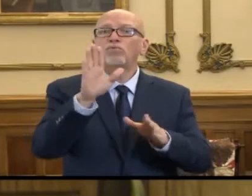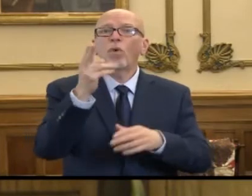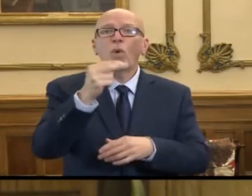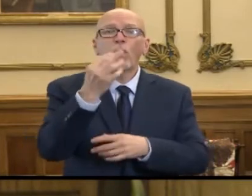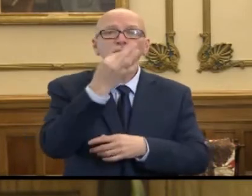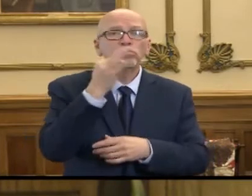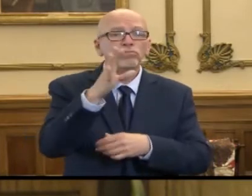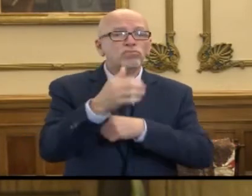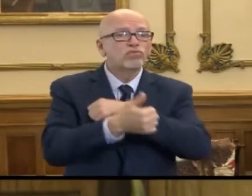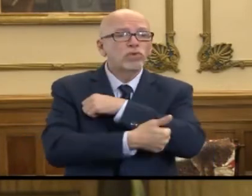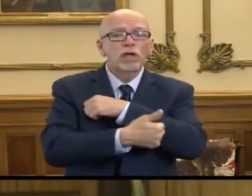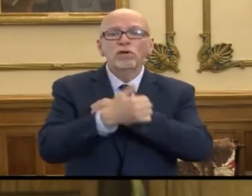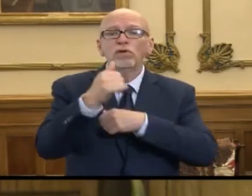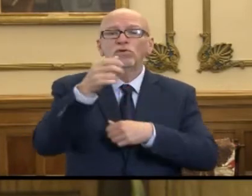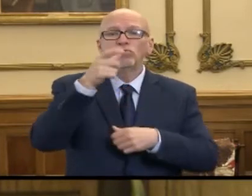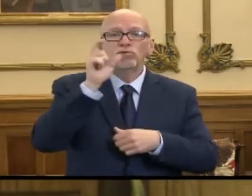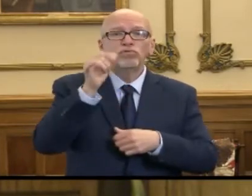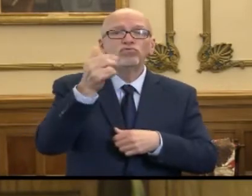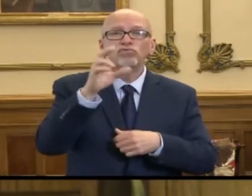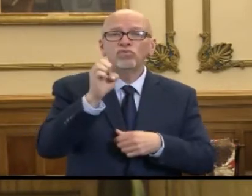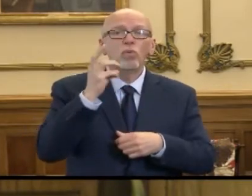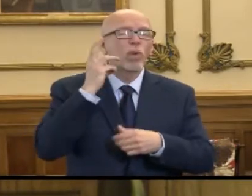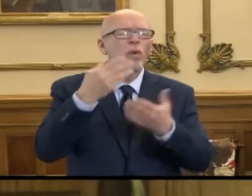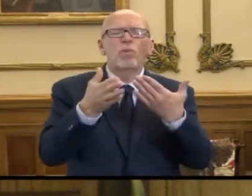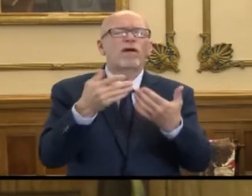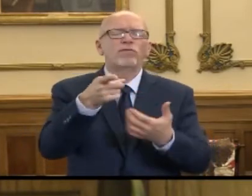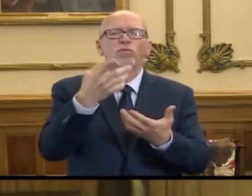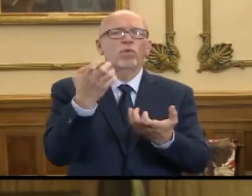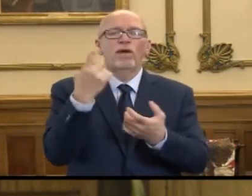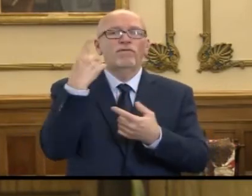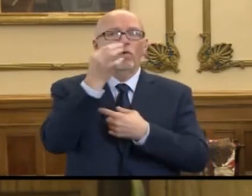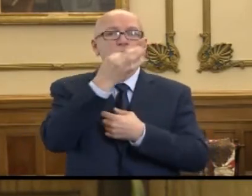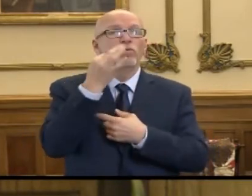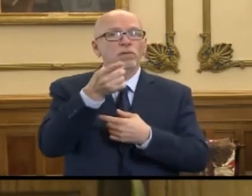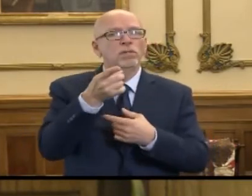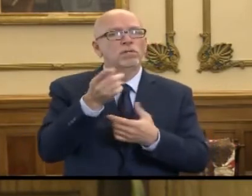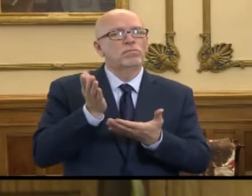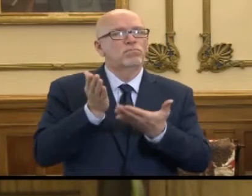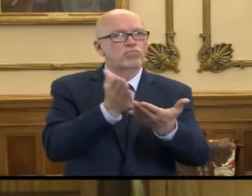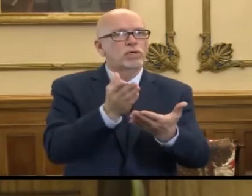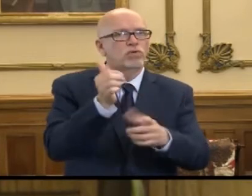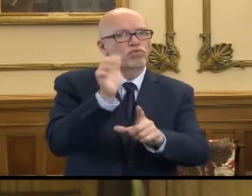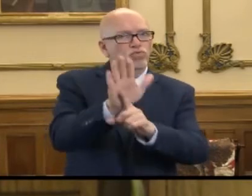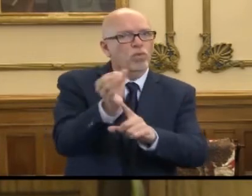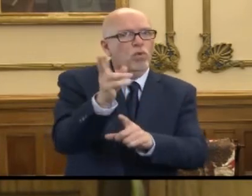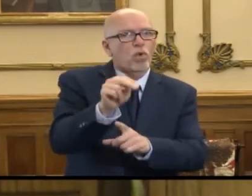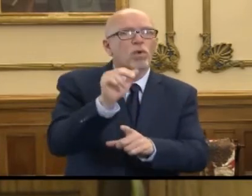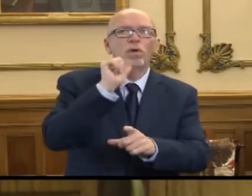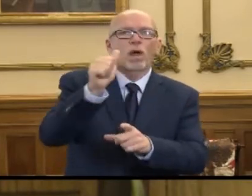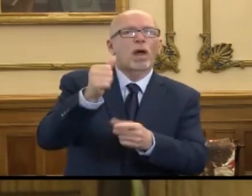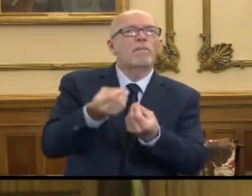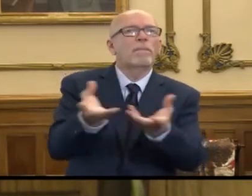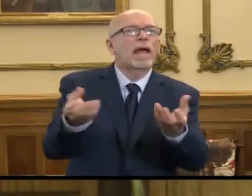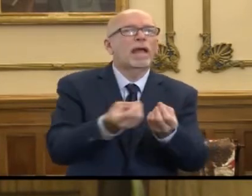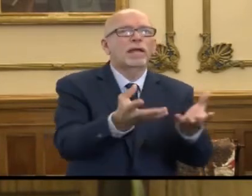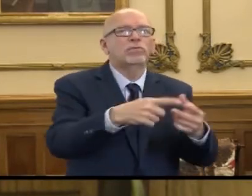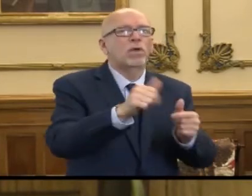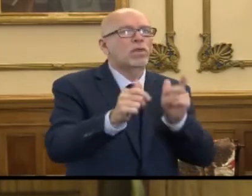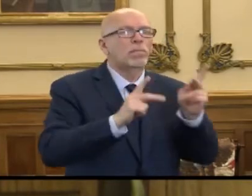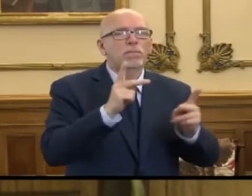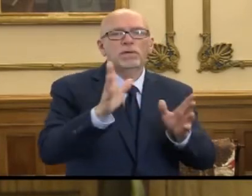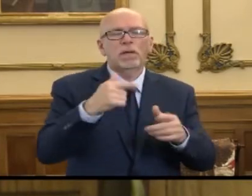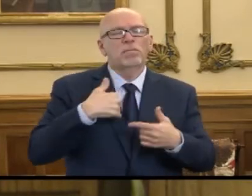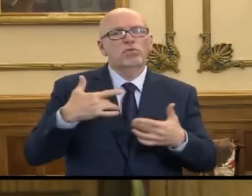own crackers, your own juice, or sparkling wine, whatever, and take that in remembrance of our Lord. Please don't pass out things. That's where I'm